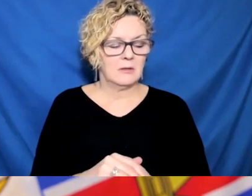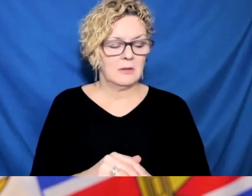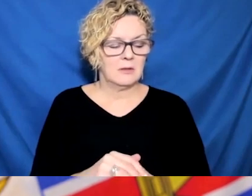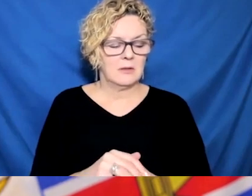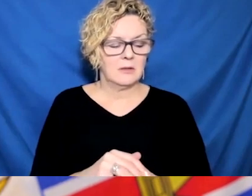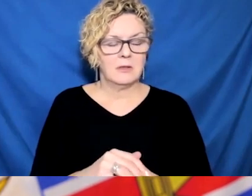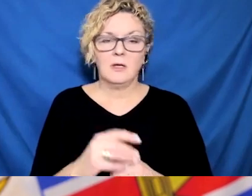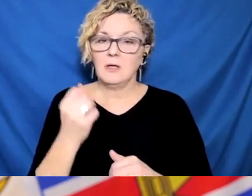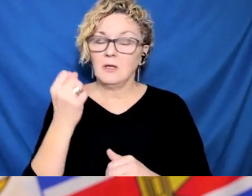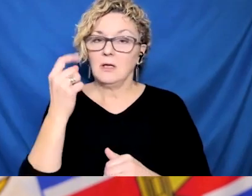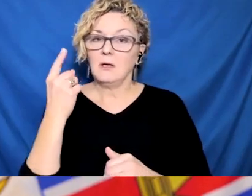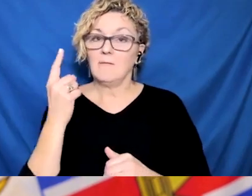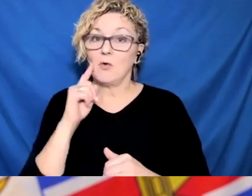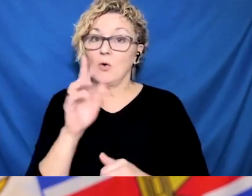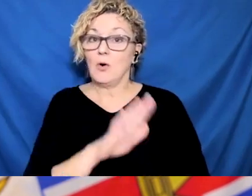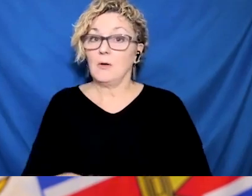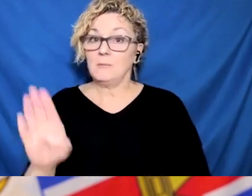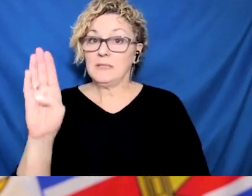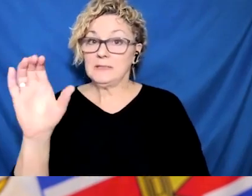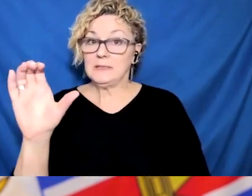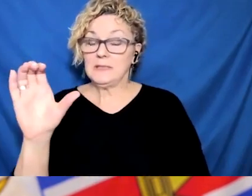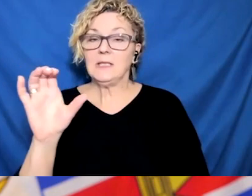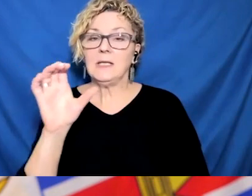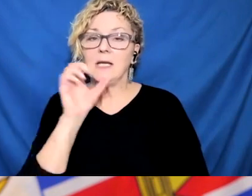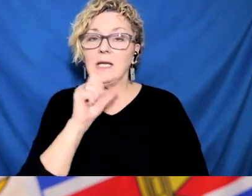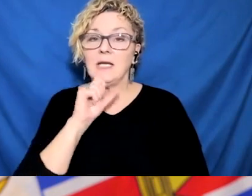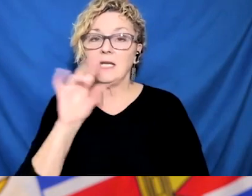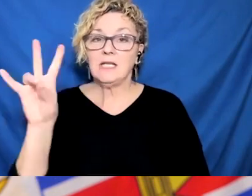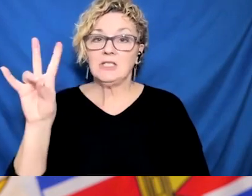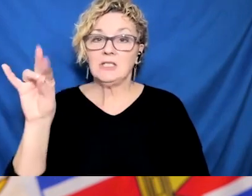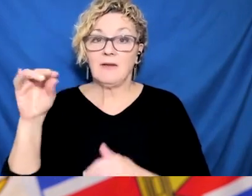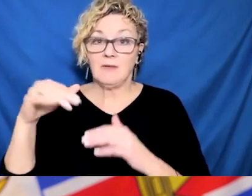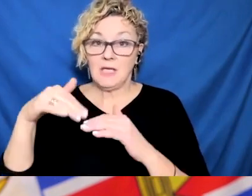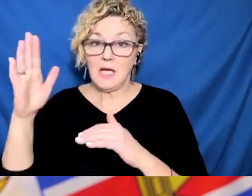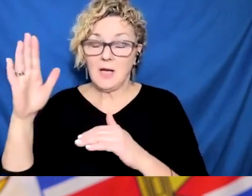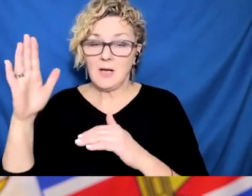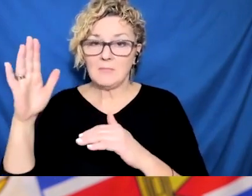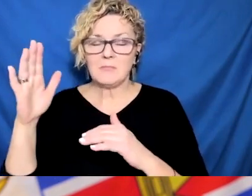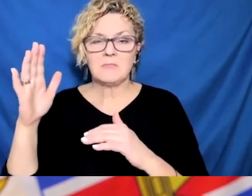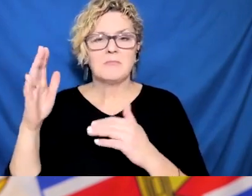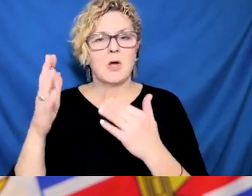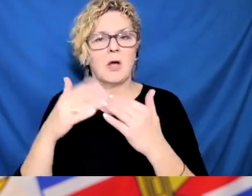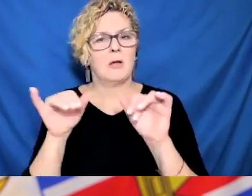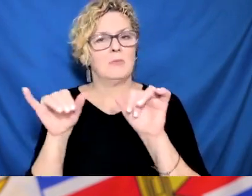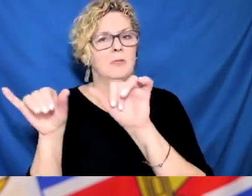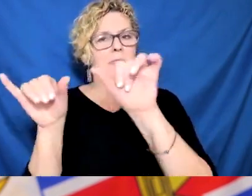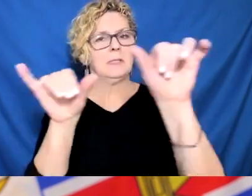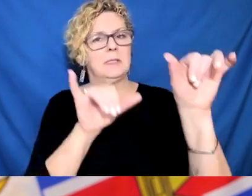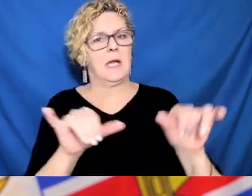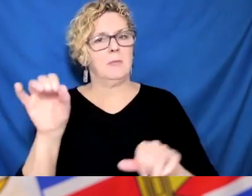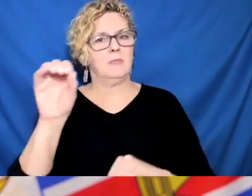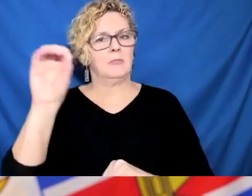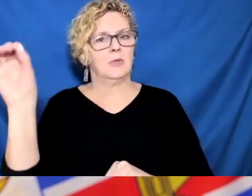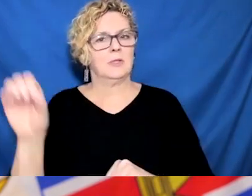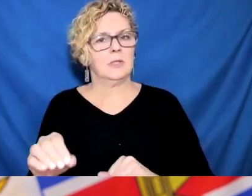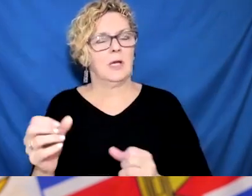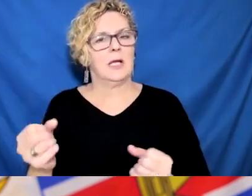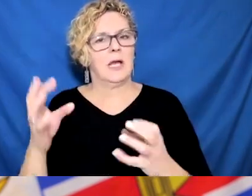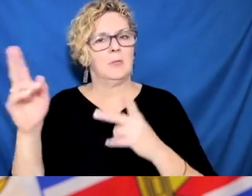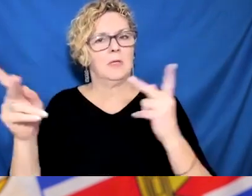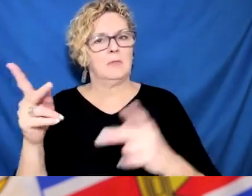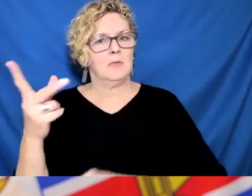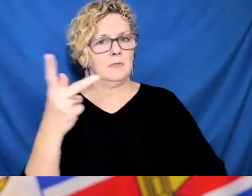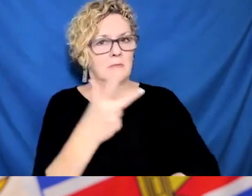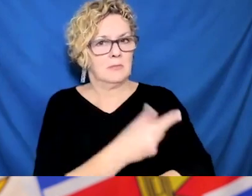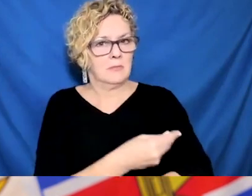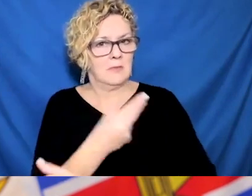think that this is how we're going to live with it in the long term, but it is what we need to do to get us through this part. And it